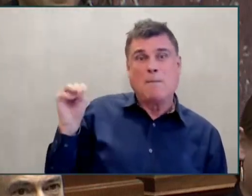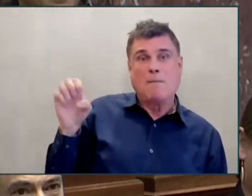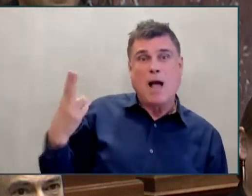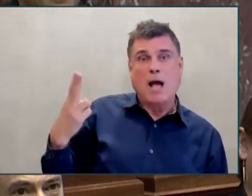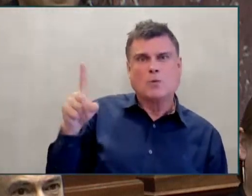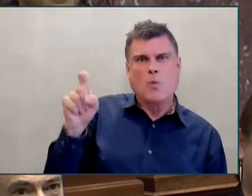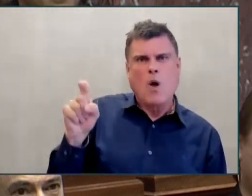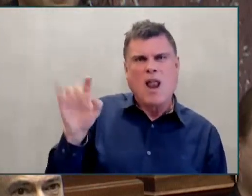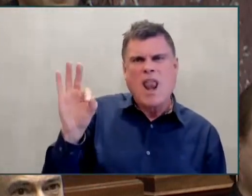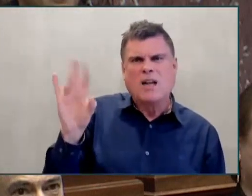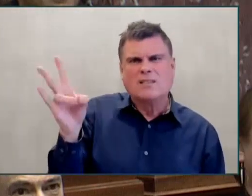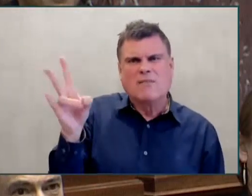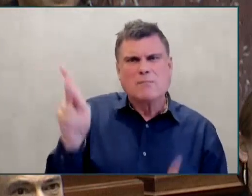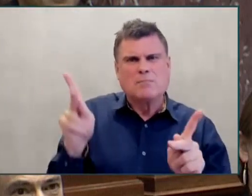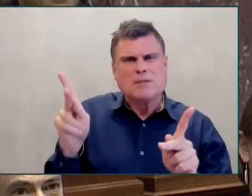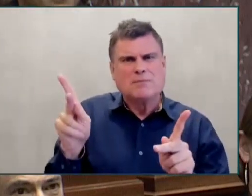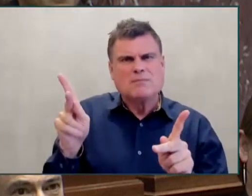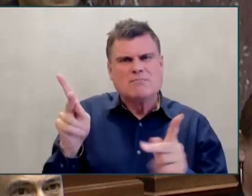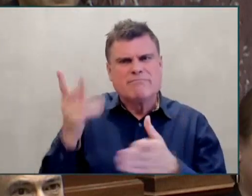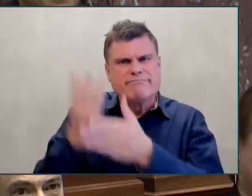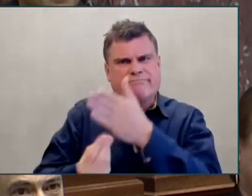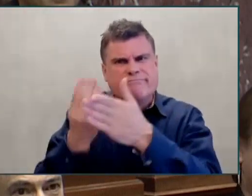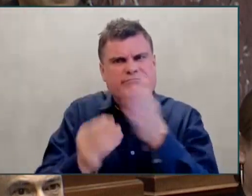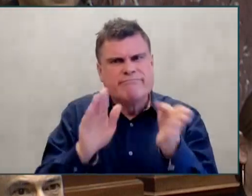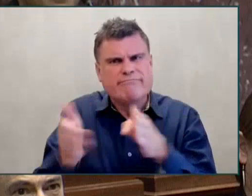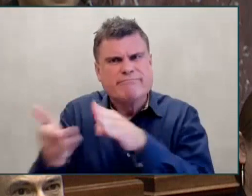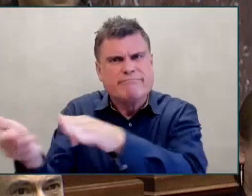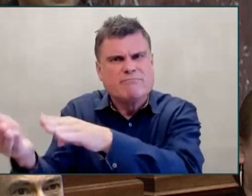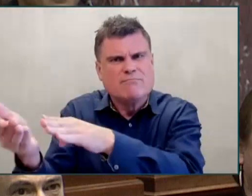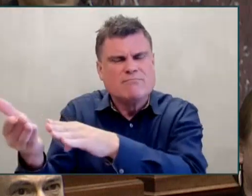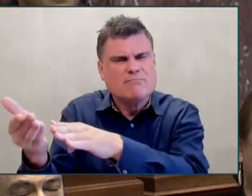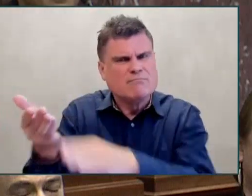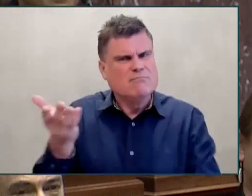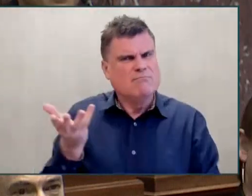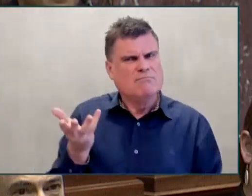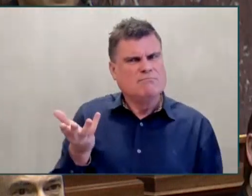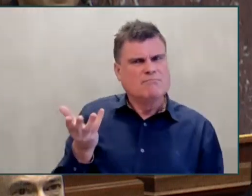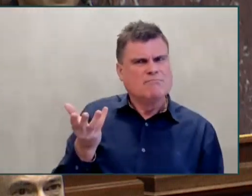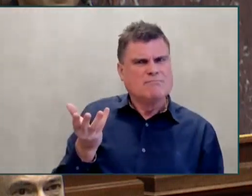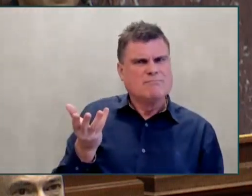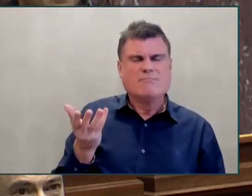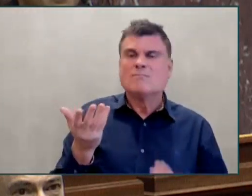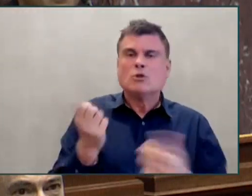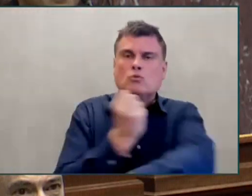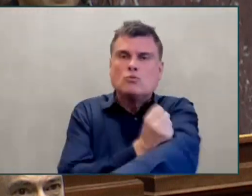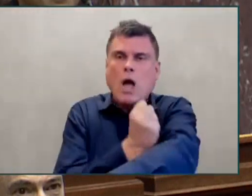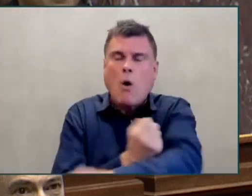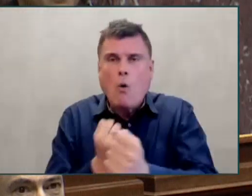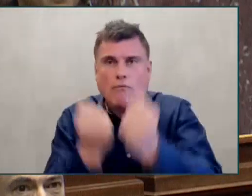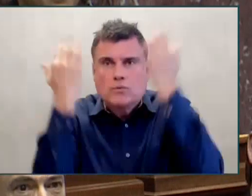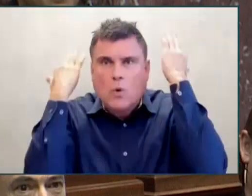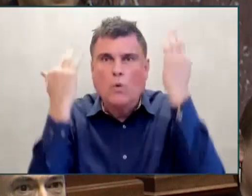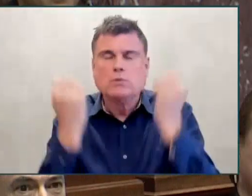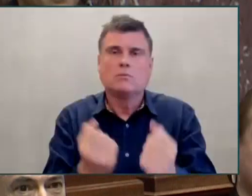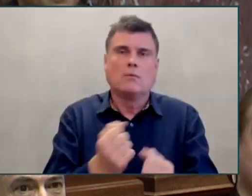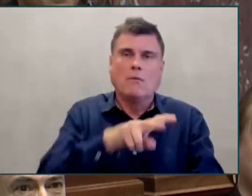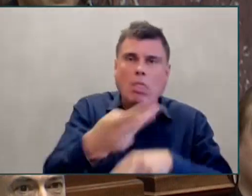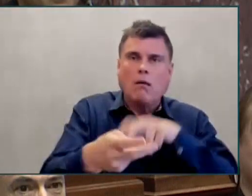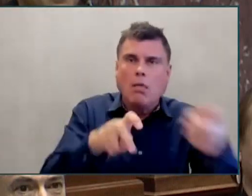Record 30-day average of overdose calls in March, highest overdose calls ever